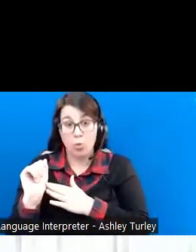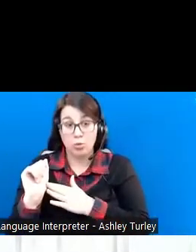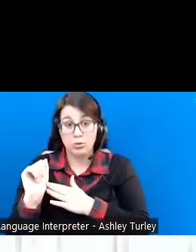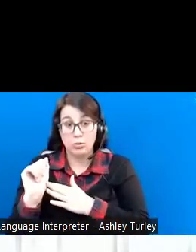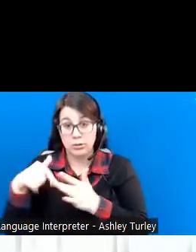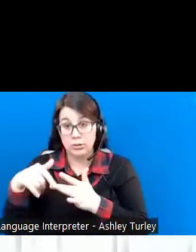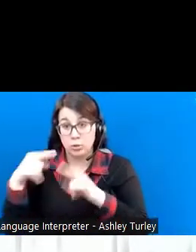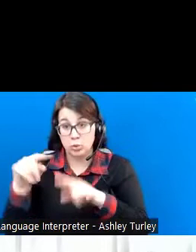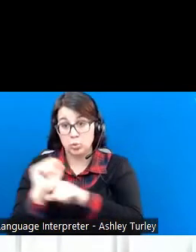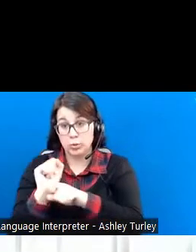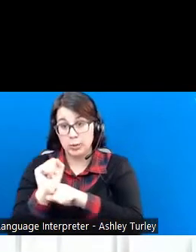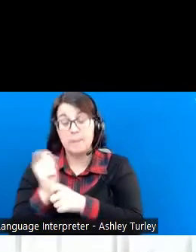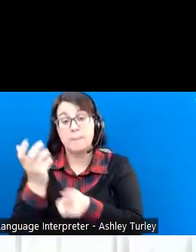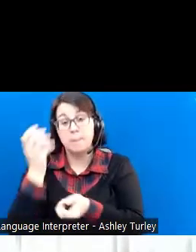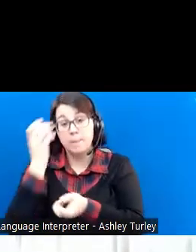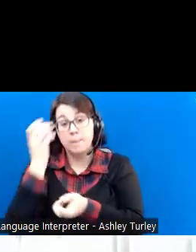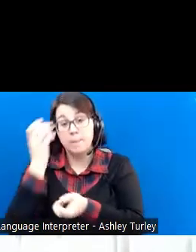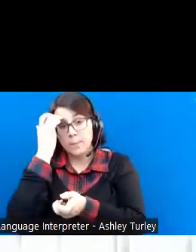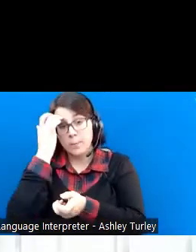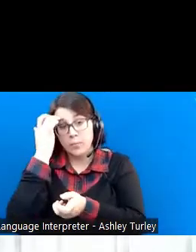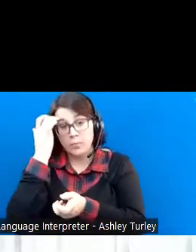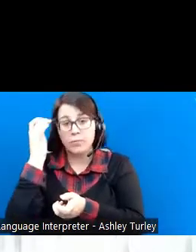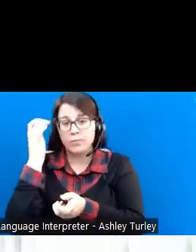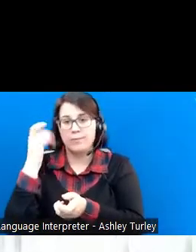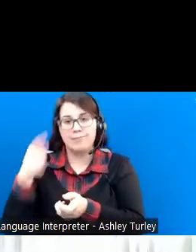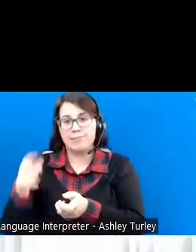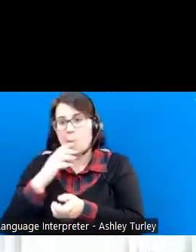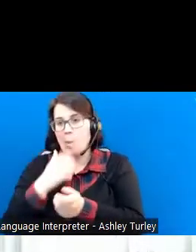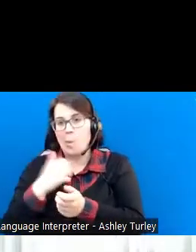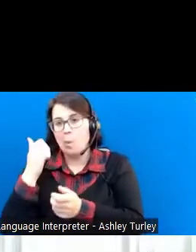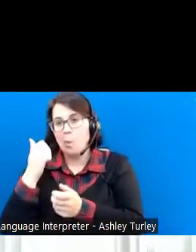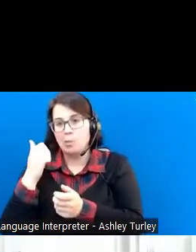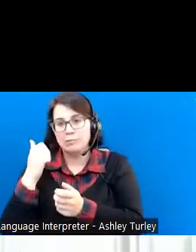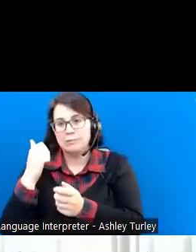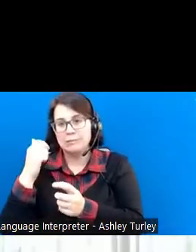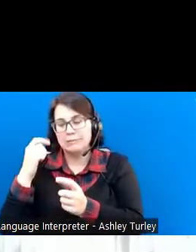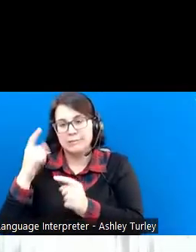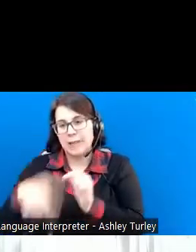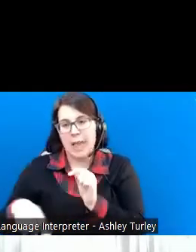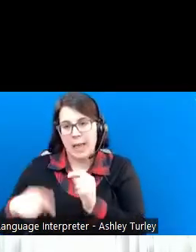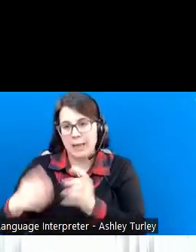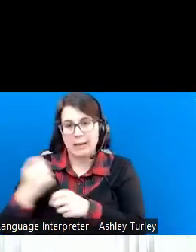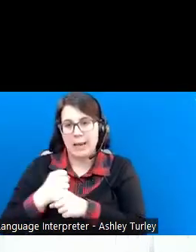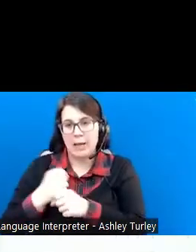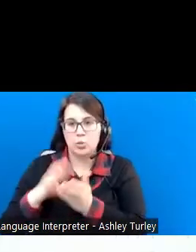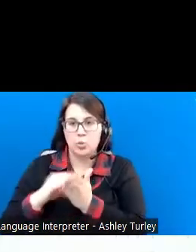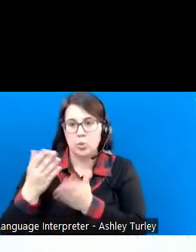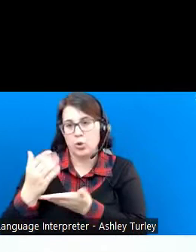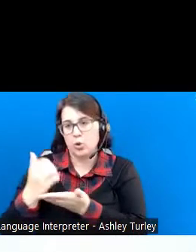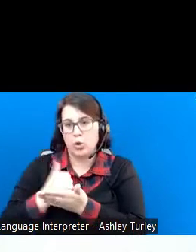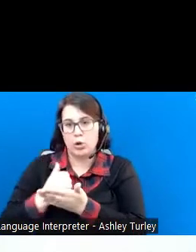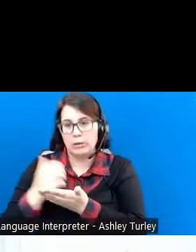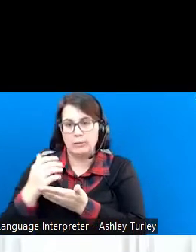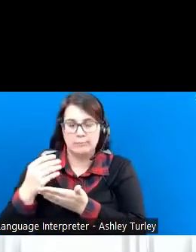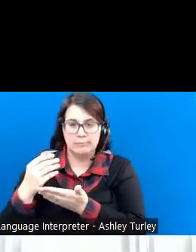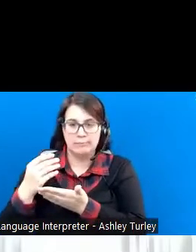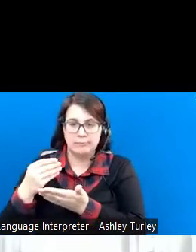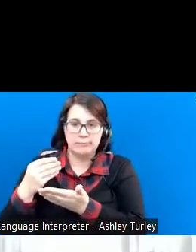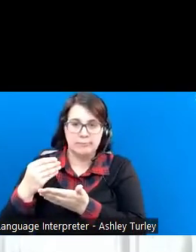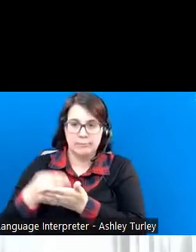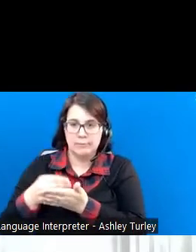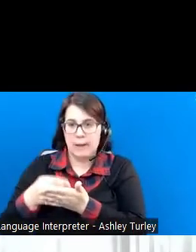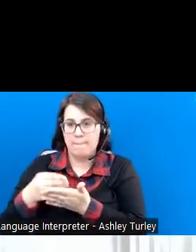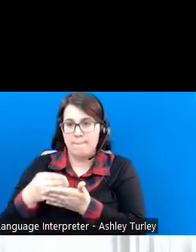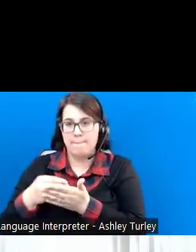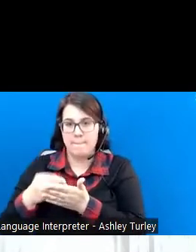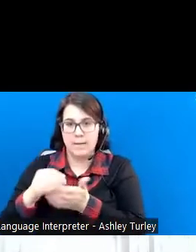job. He is too old for a student earned income exclusion, which is the maximum age of 22.